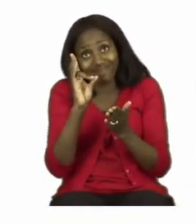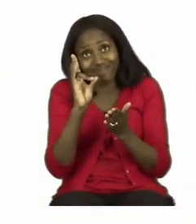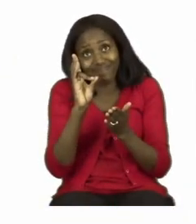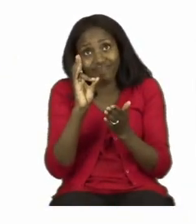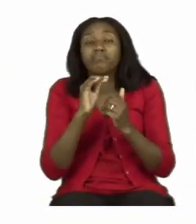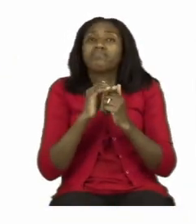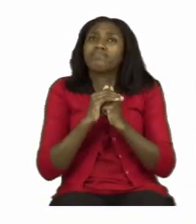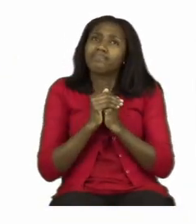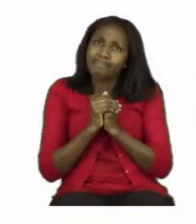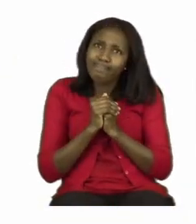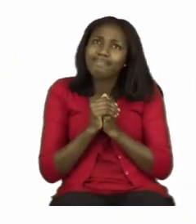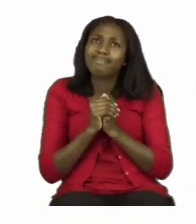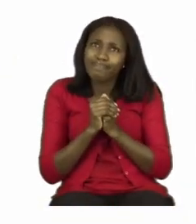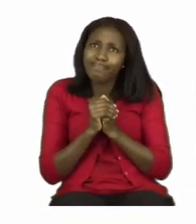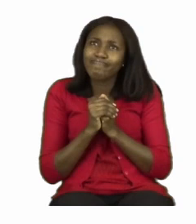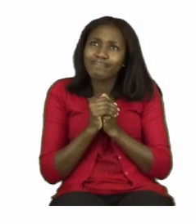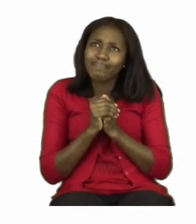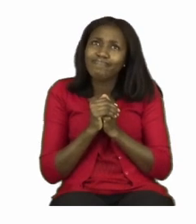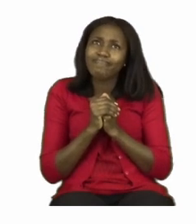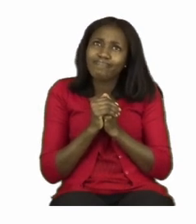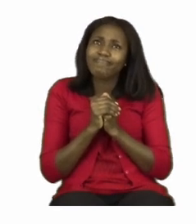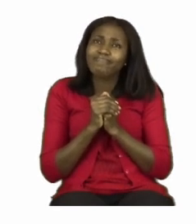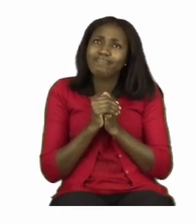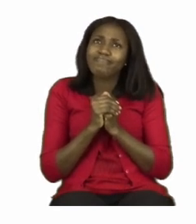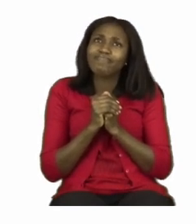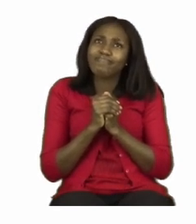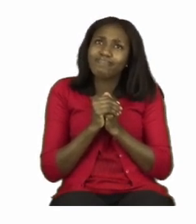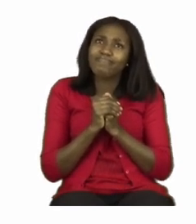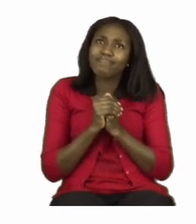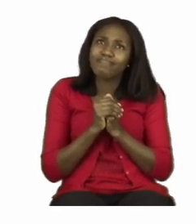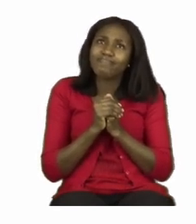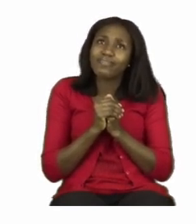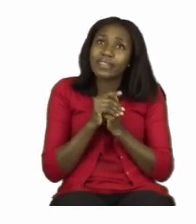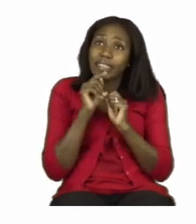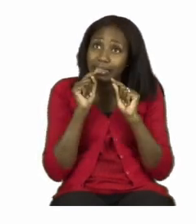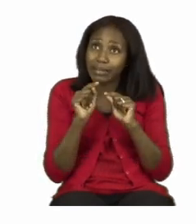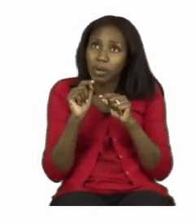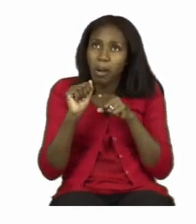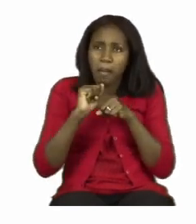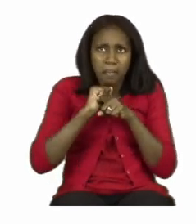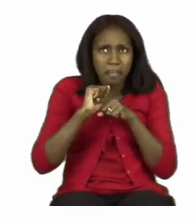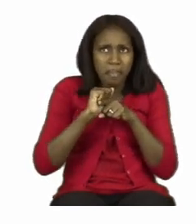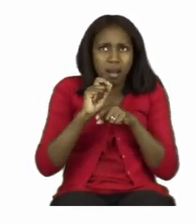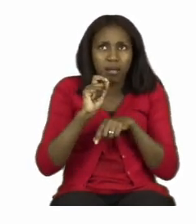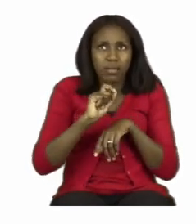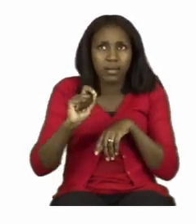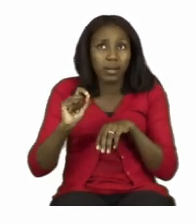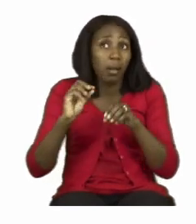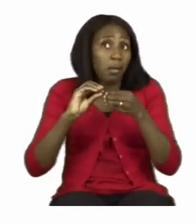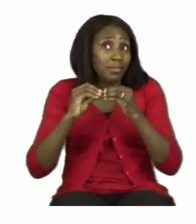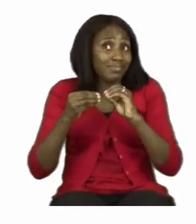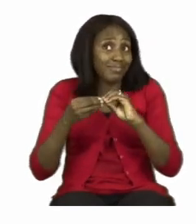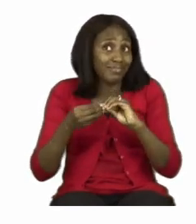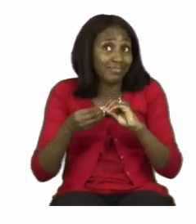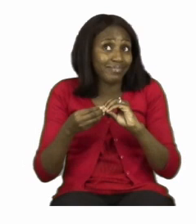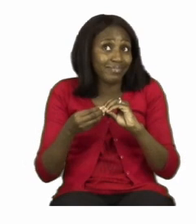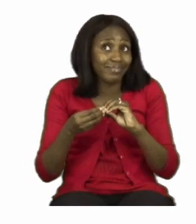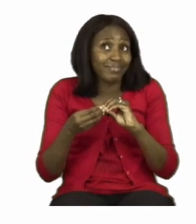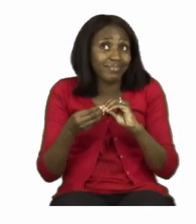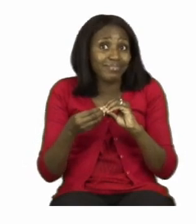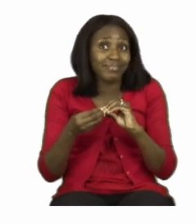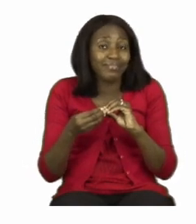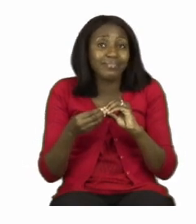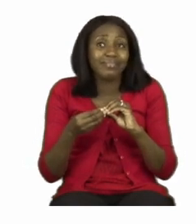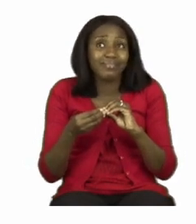On page seven, we are going to be tracing. And the tracing we are going to do today